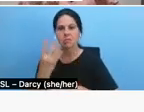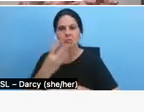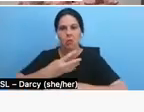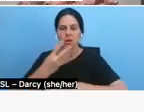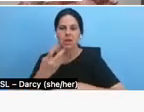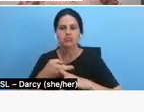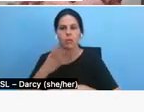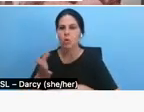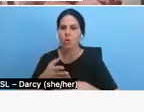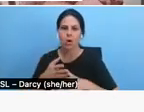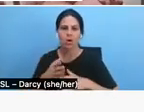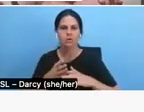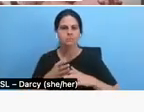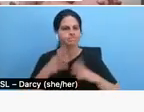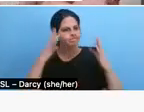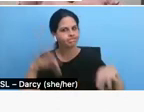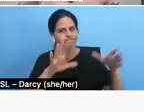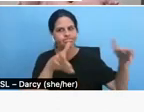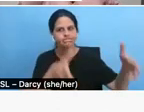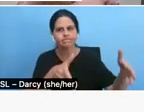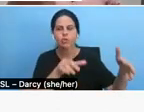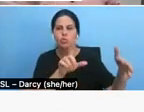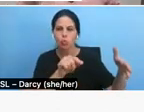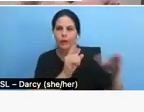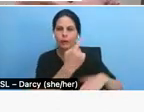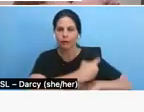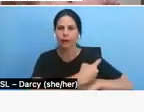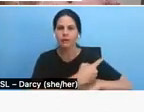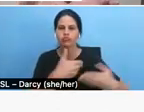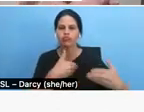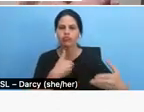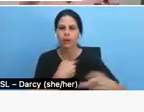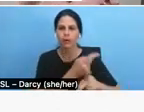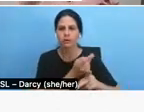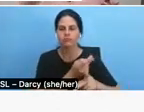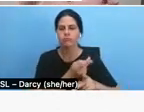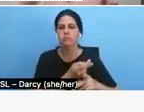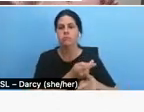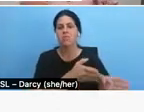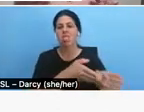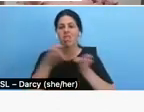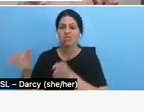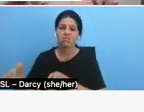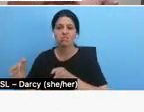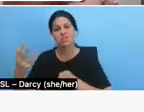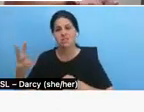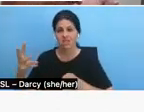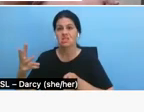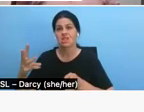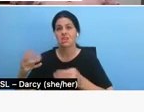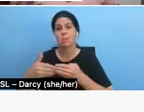budgeted 20 days of pre-production. Um, and then you have 16 budgeted pre-production days left